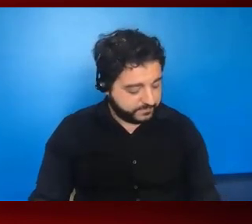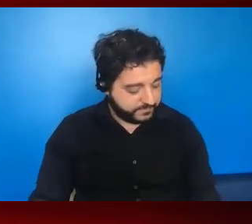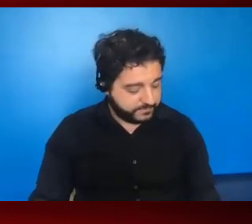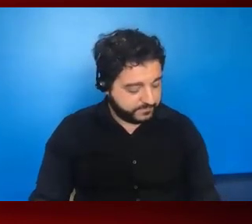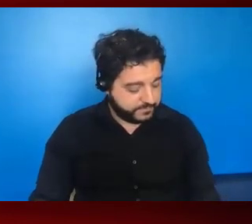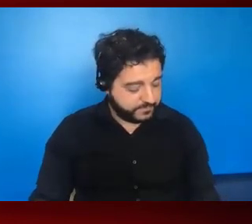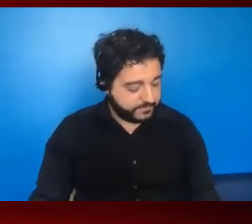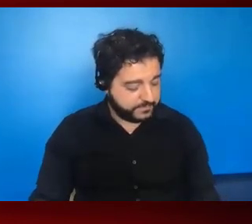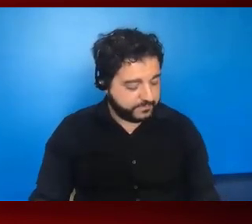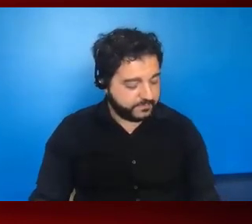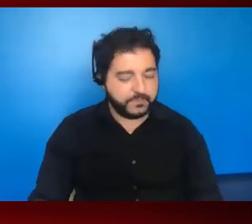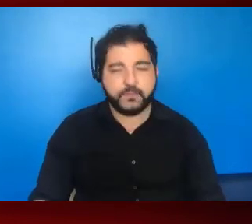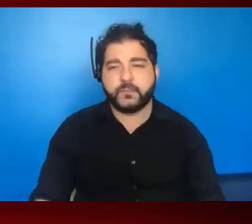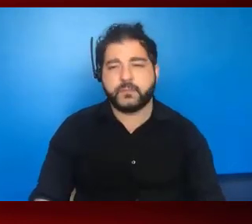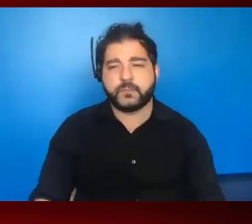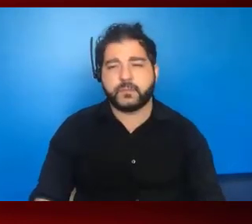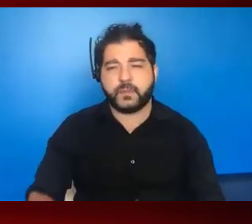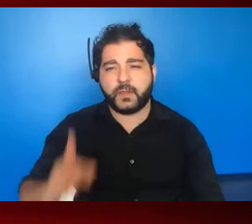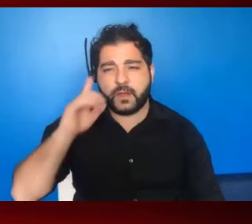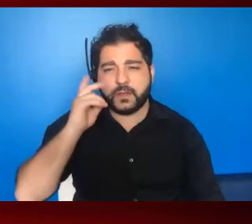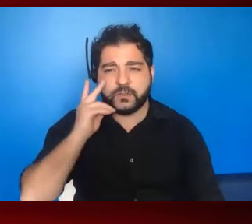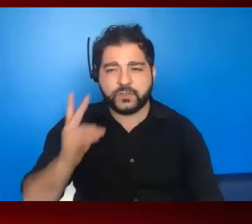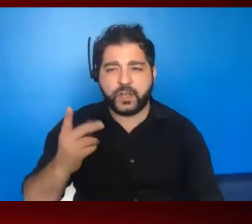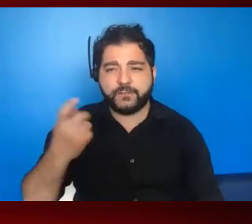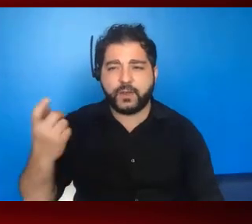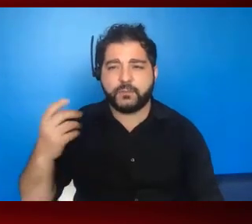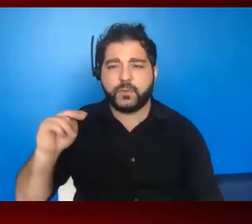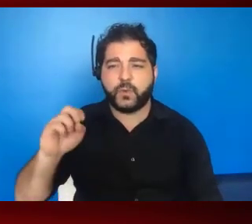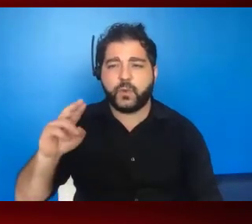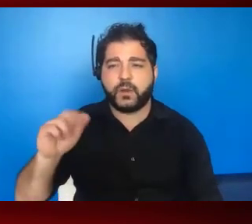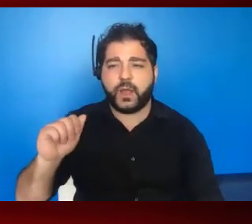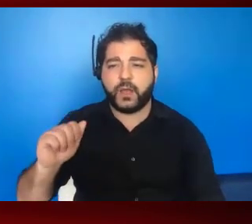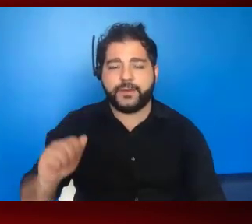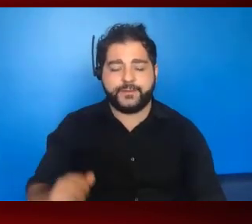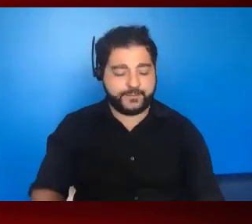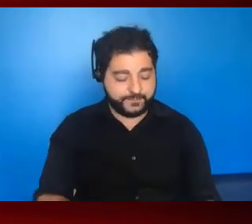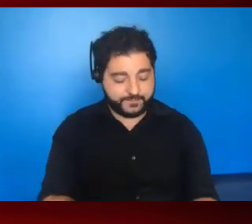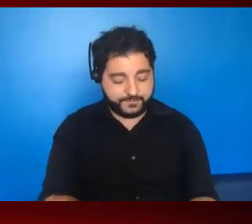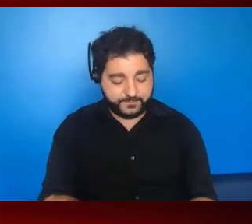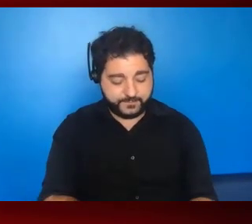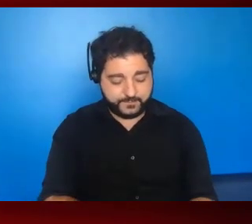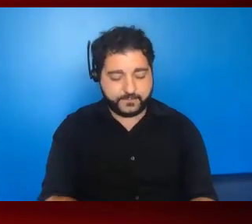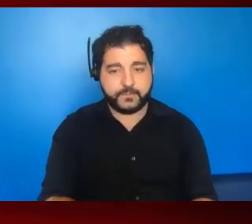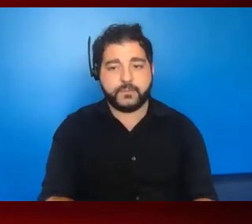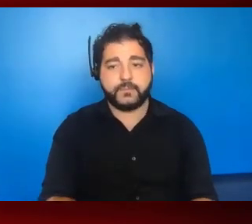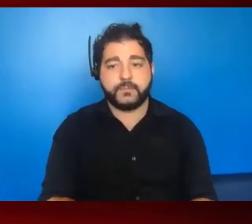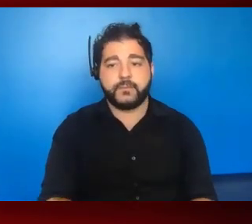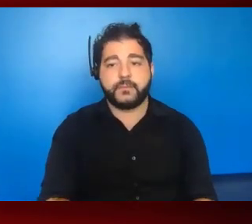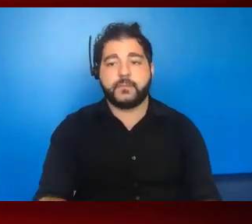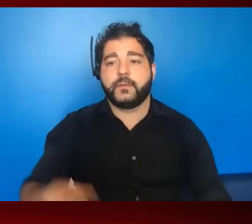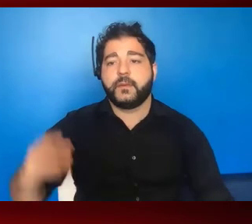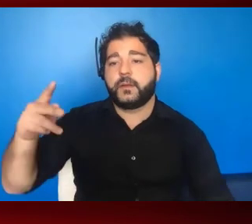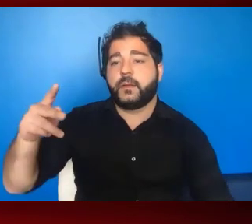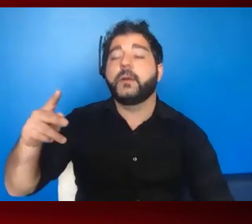I thought I saw one from Nora. I want to try to go back up to that one. briefs are on the,